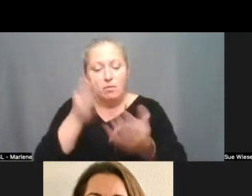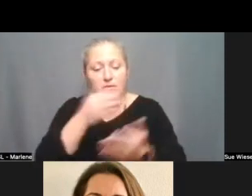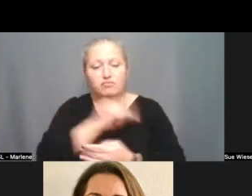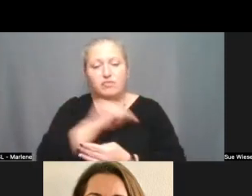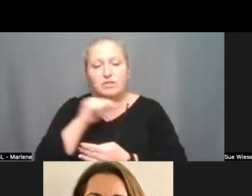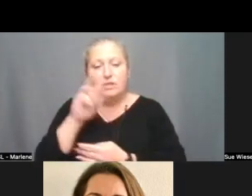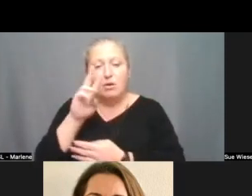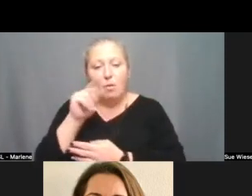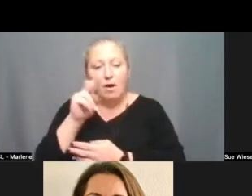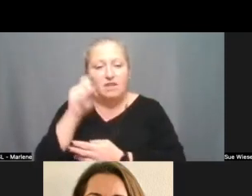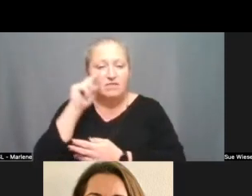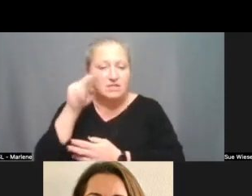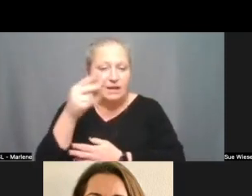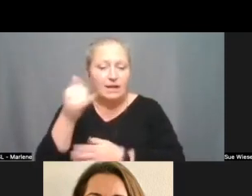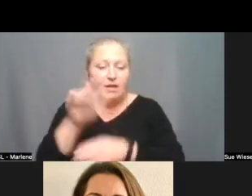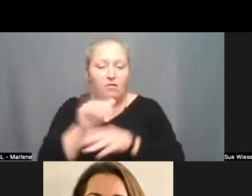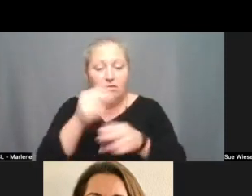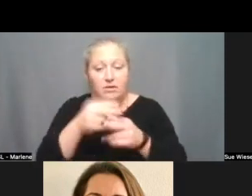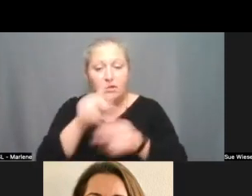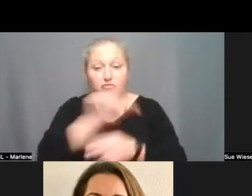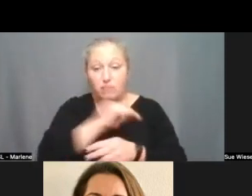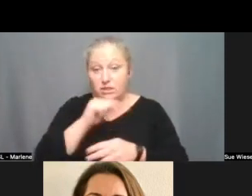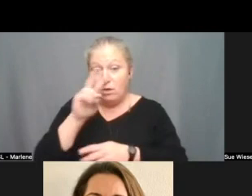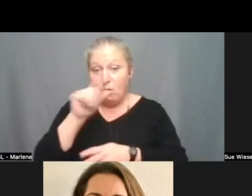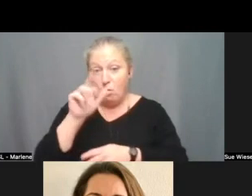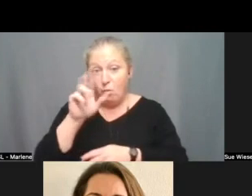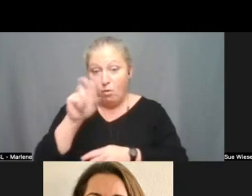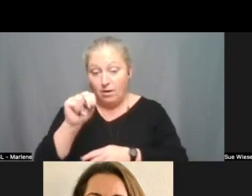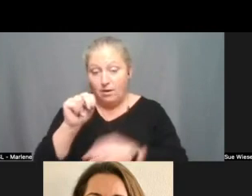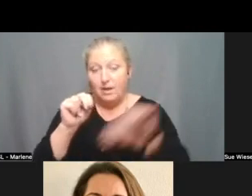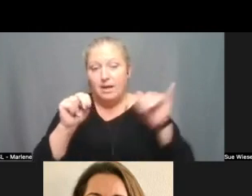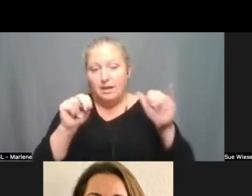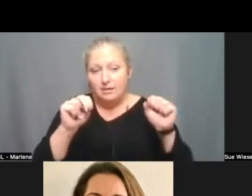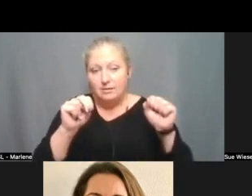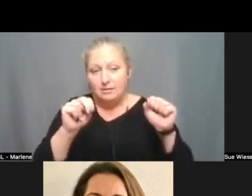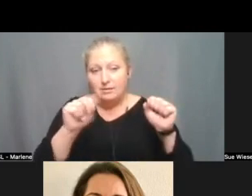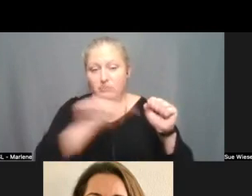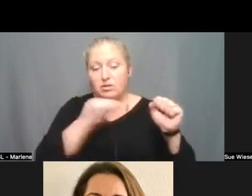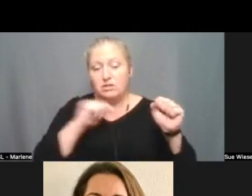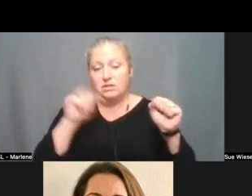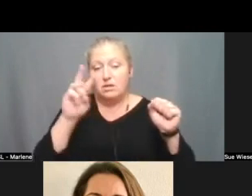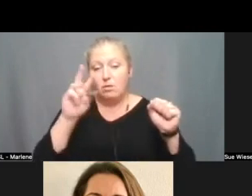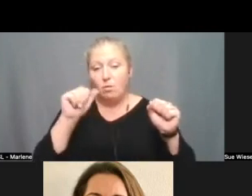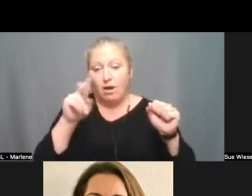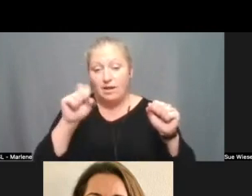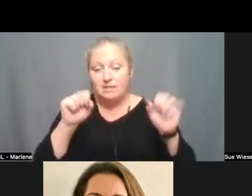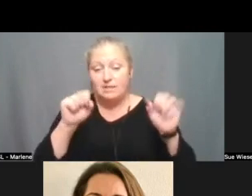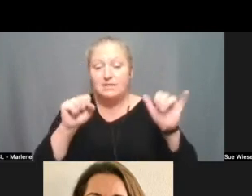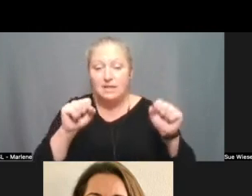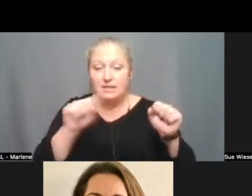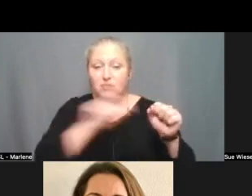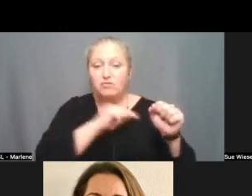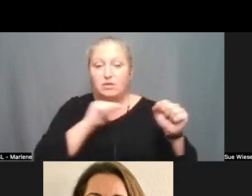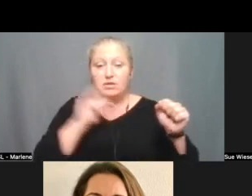the second we will do roll call so trustee Warren. Yes, trustee Watkins. Yes, trustee Watkins. Corzo.